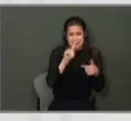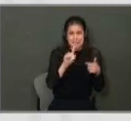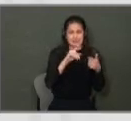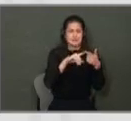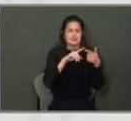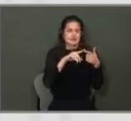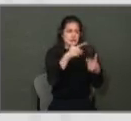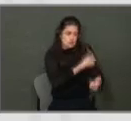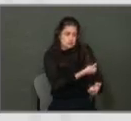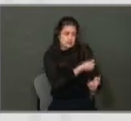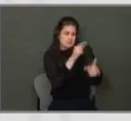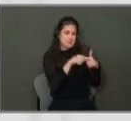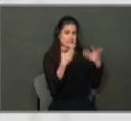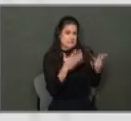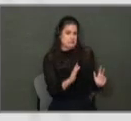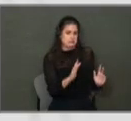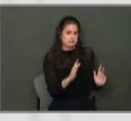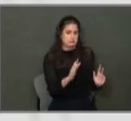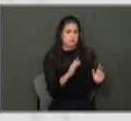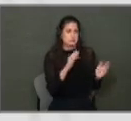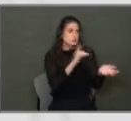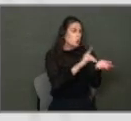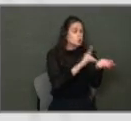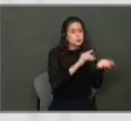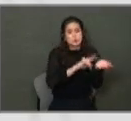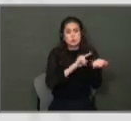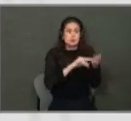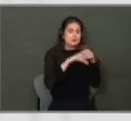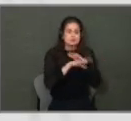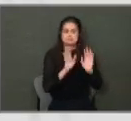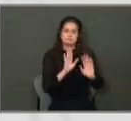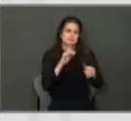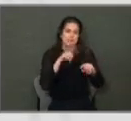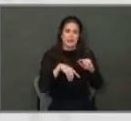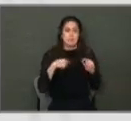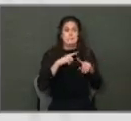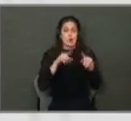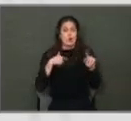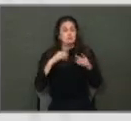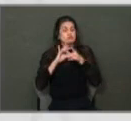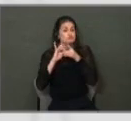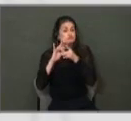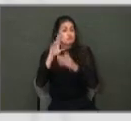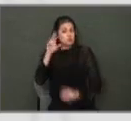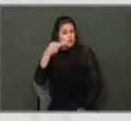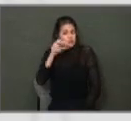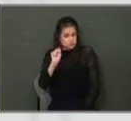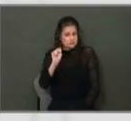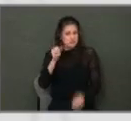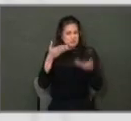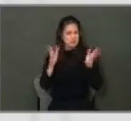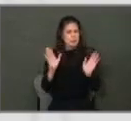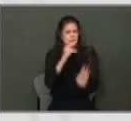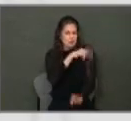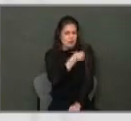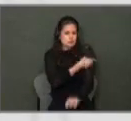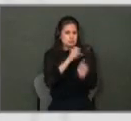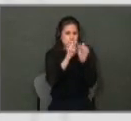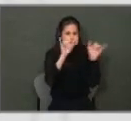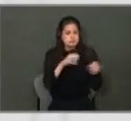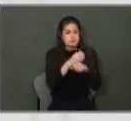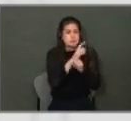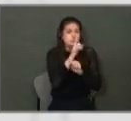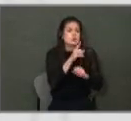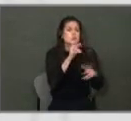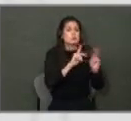do not do medical care. But what we do do is work closely with UHS, the public hospital system, to make sure folks